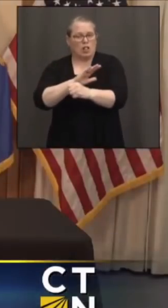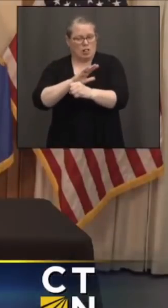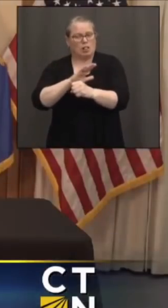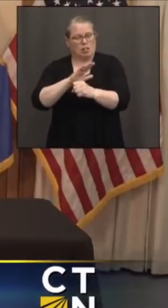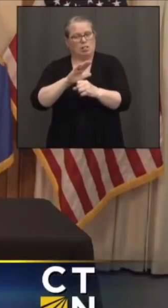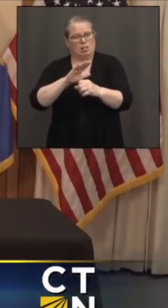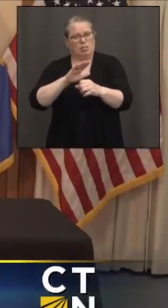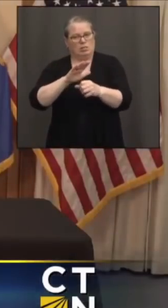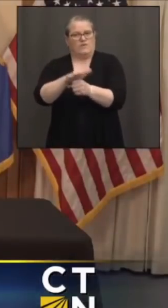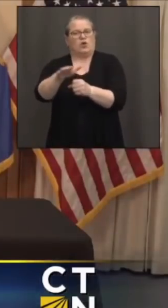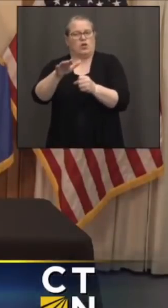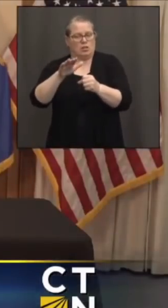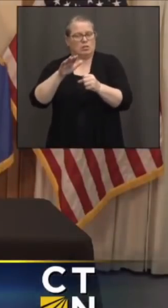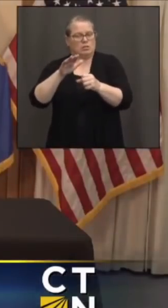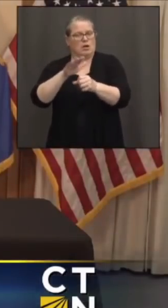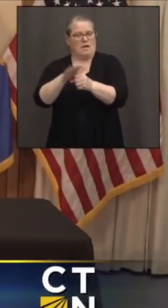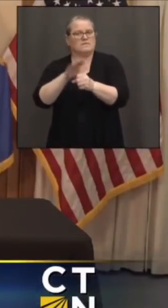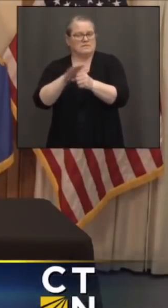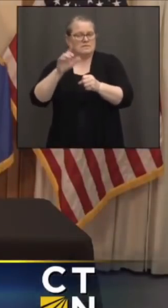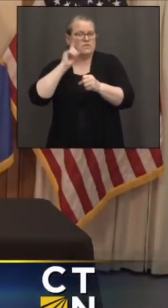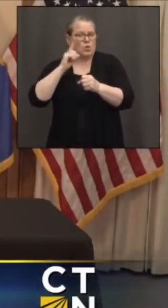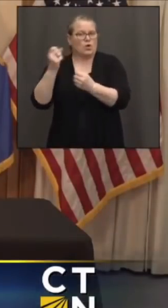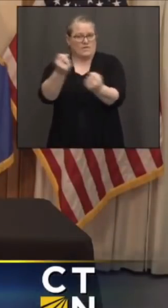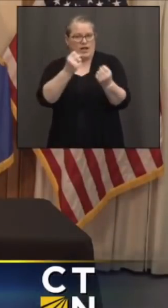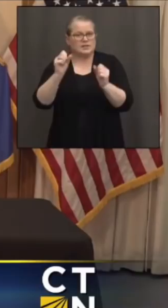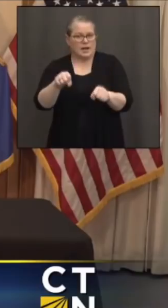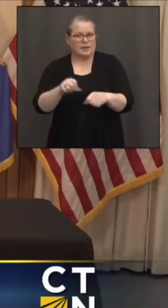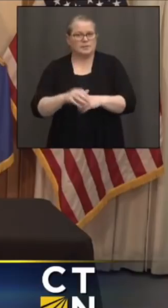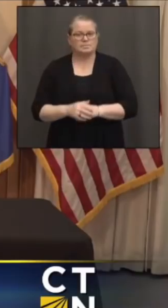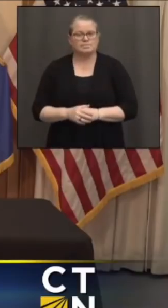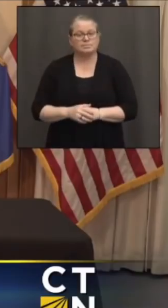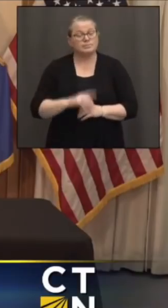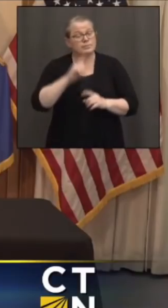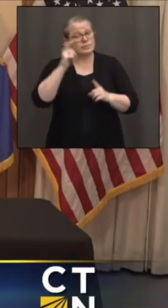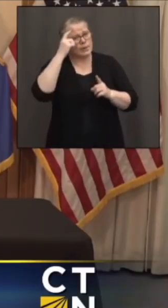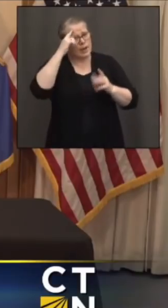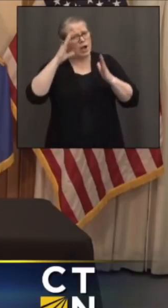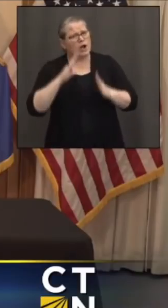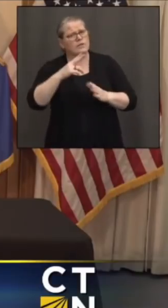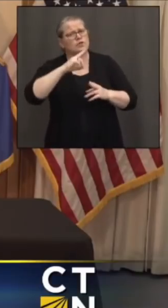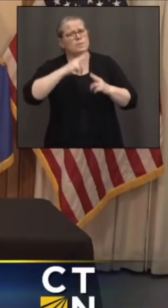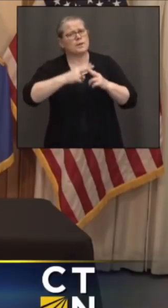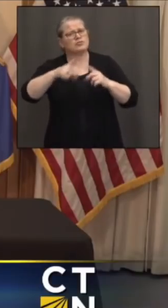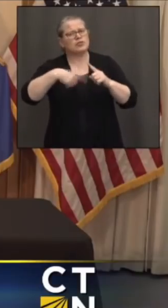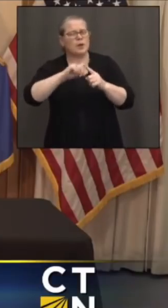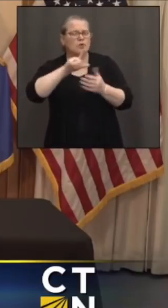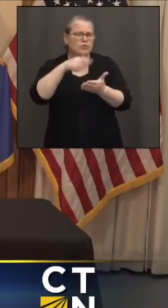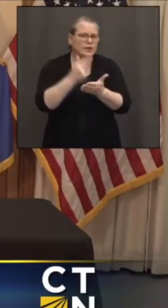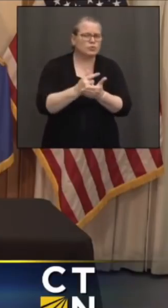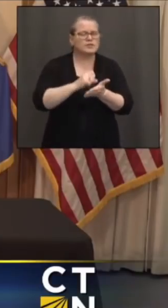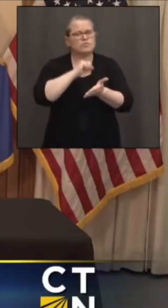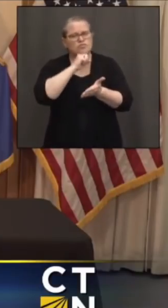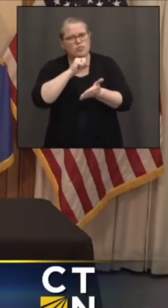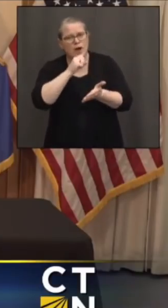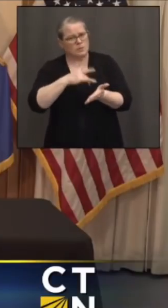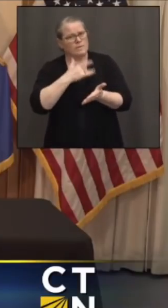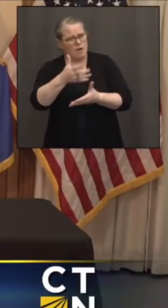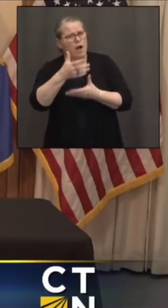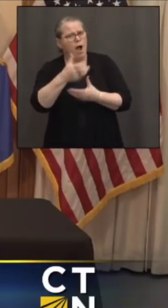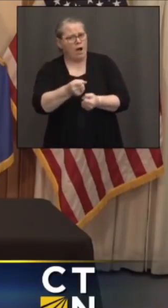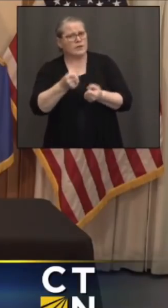And, Governor, with respect to, you mentioned, again, graduations and proms, and that you remain confident that those will happen. And,